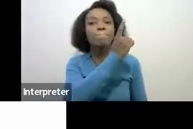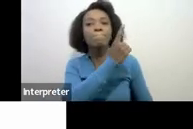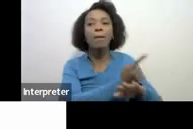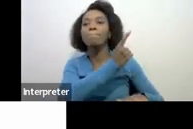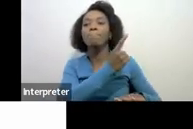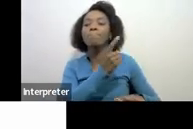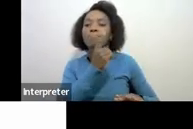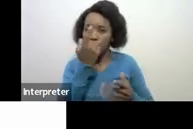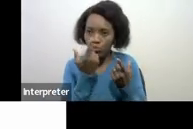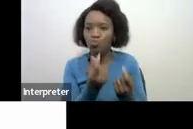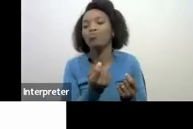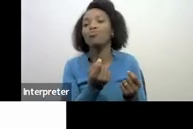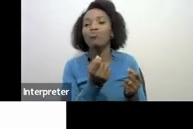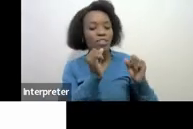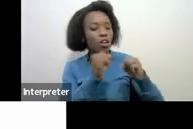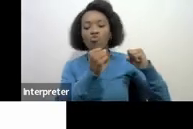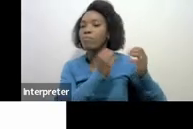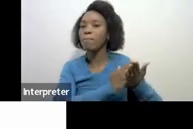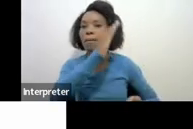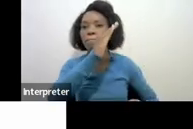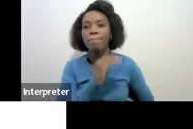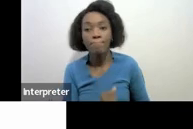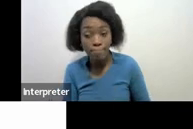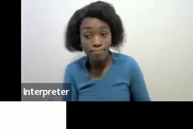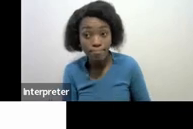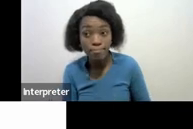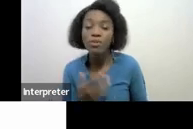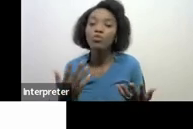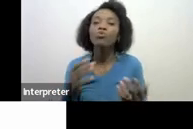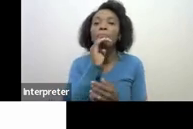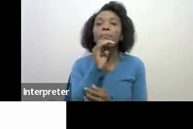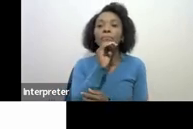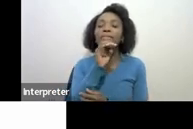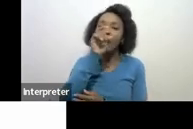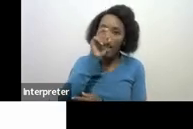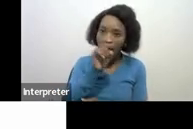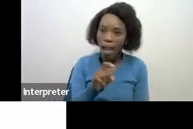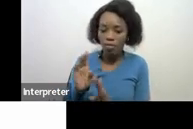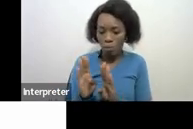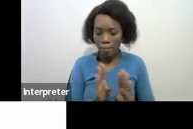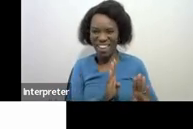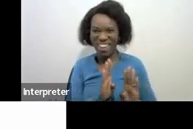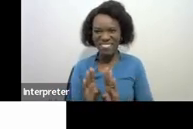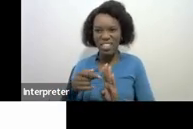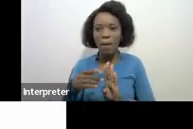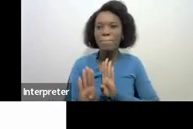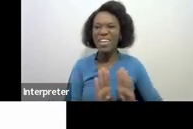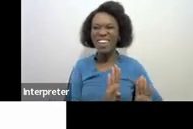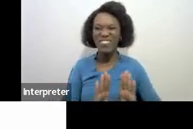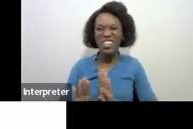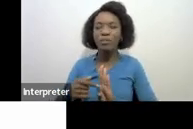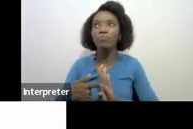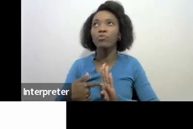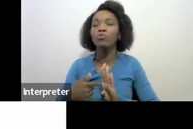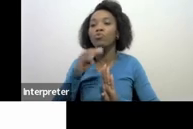withdraw from the agreement right so there must be a behavior I've already talked about the behavior I'm talking about the